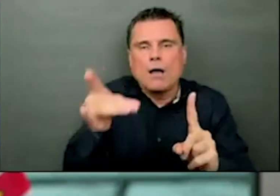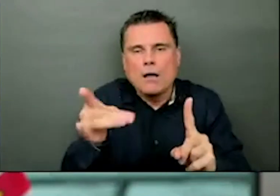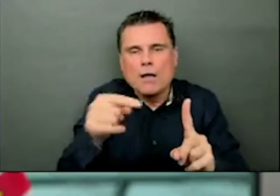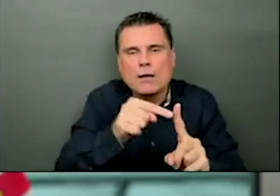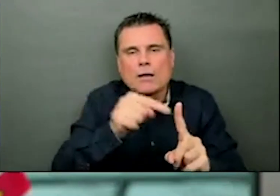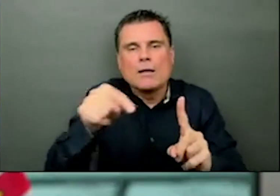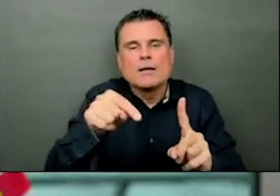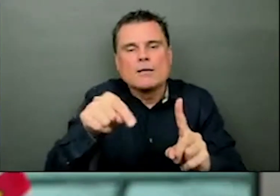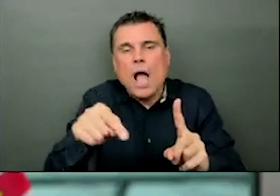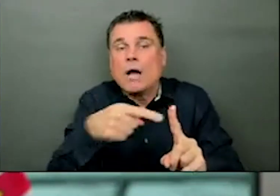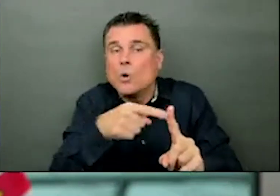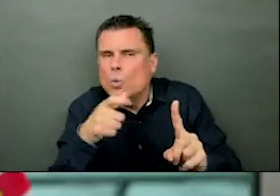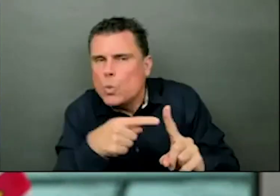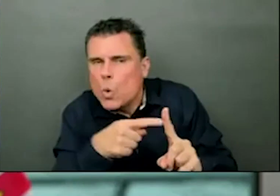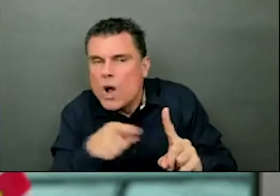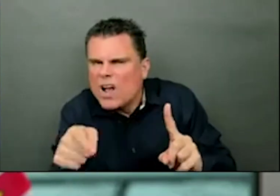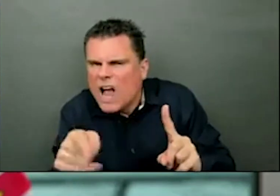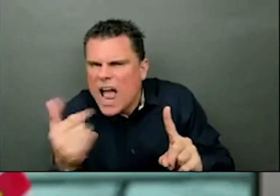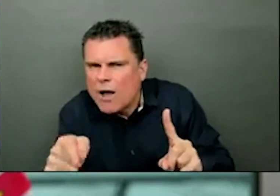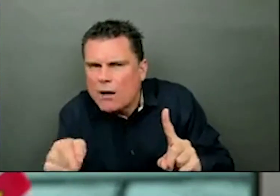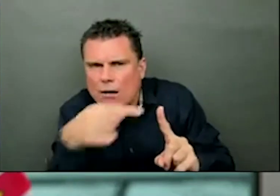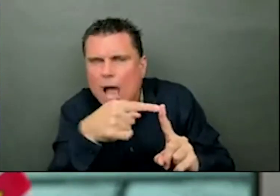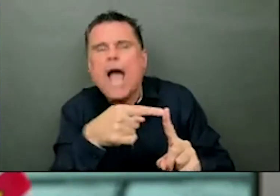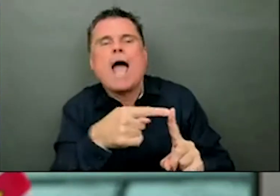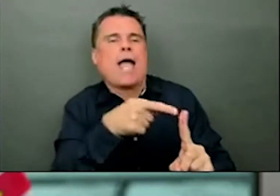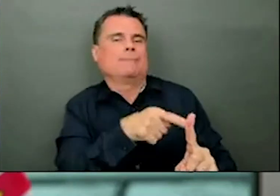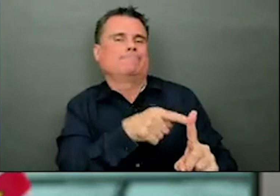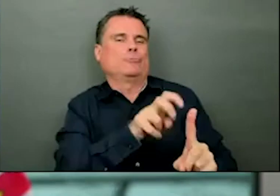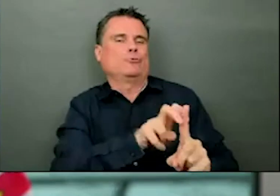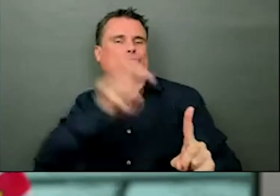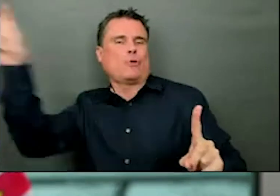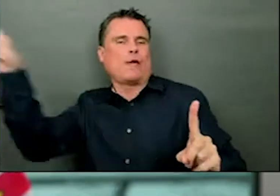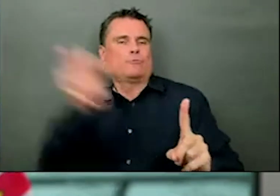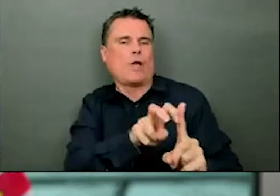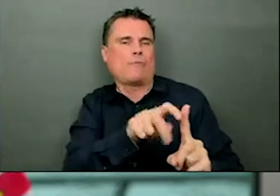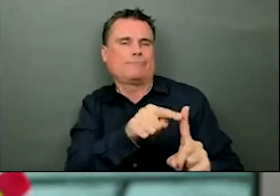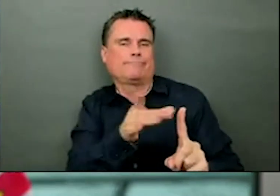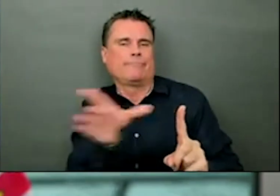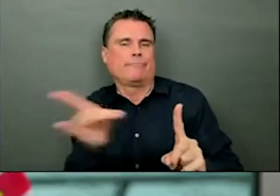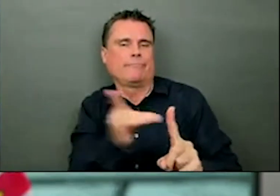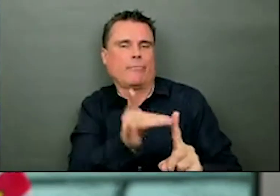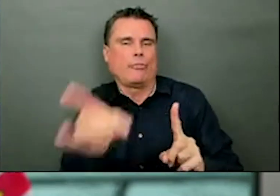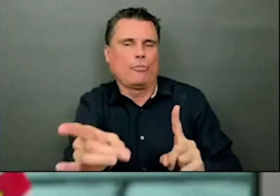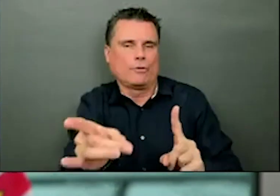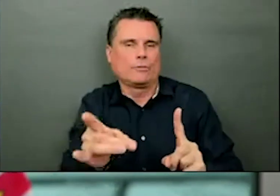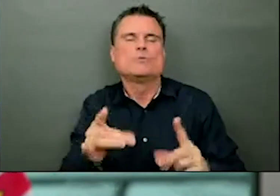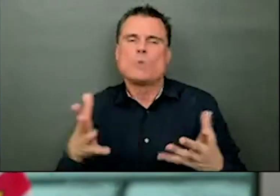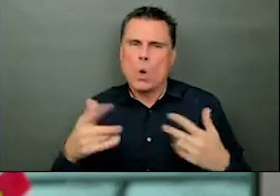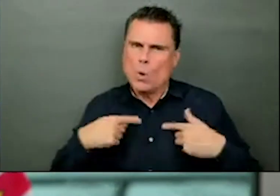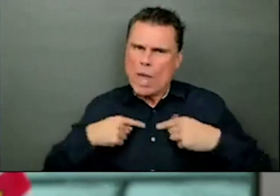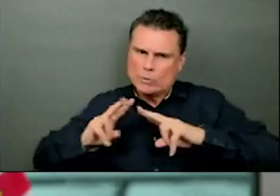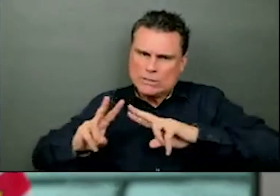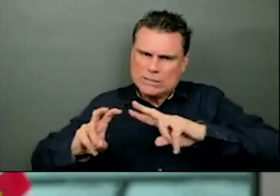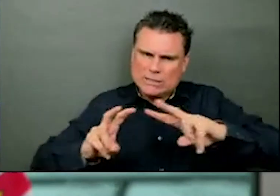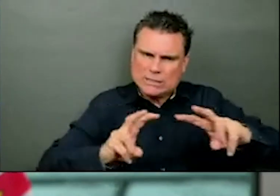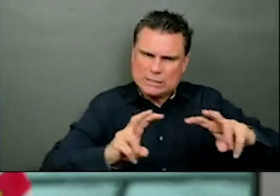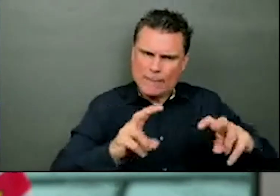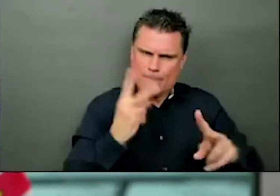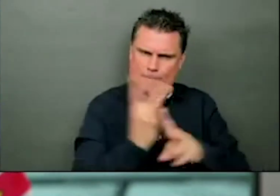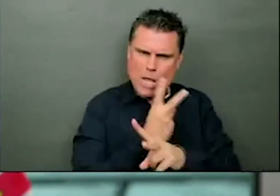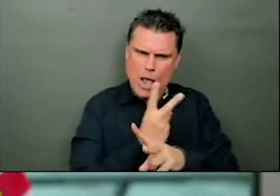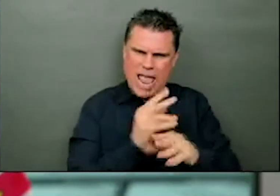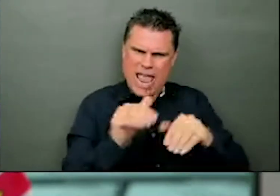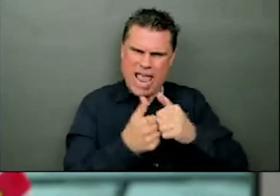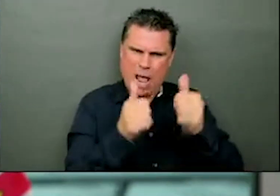had already been past their infectious period when we found them. So, the investigation identified other people that were involved in their